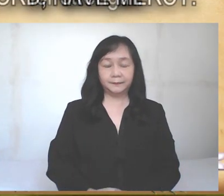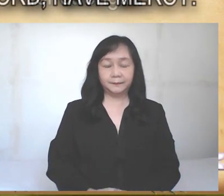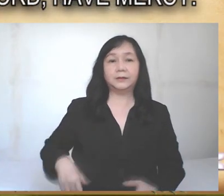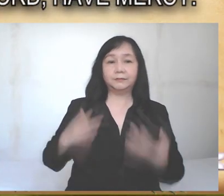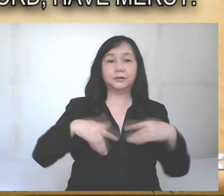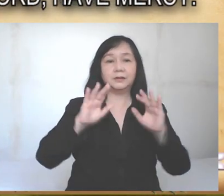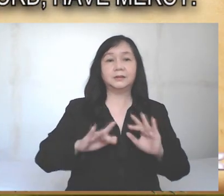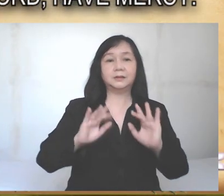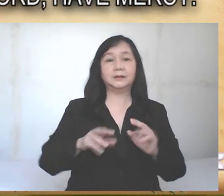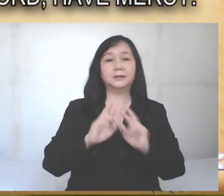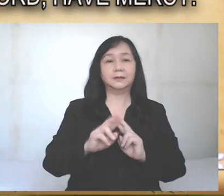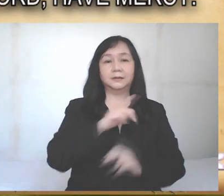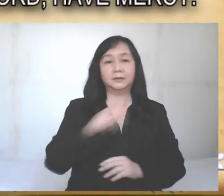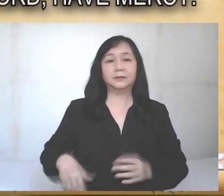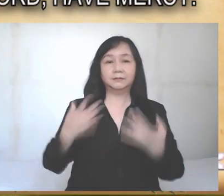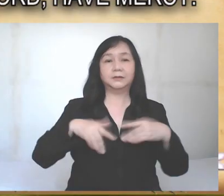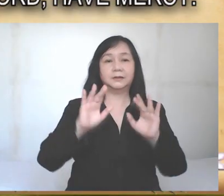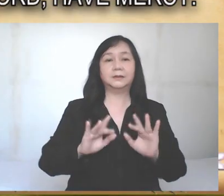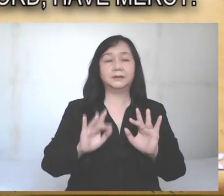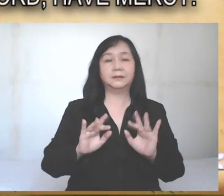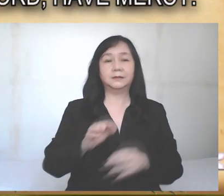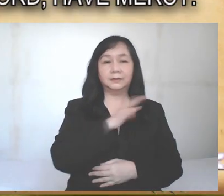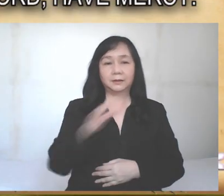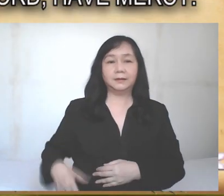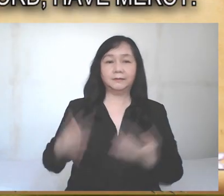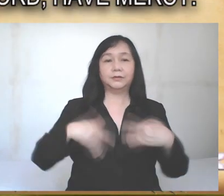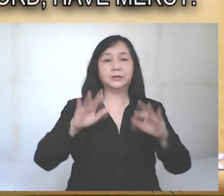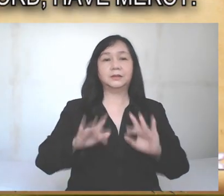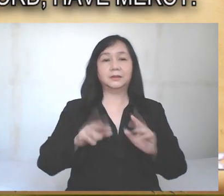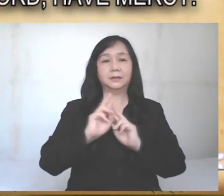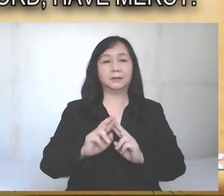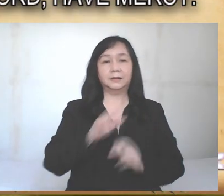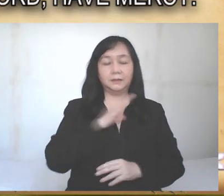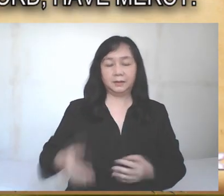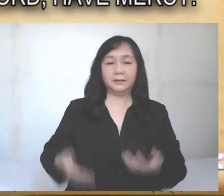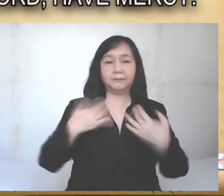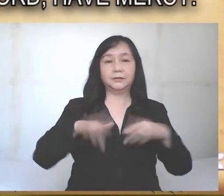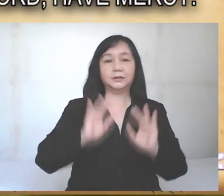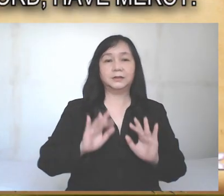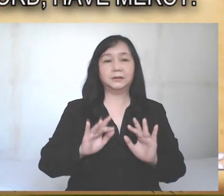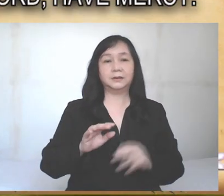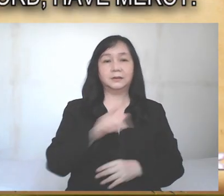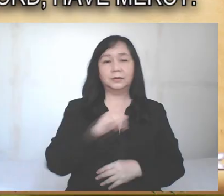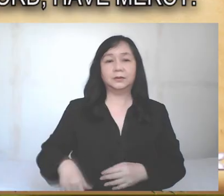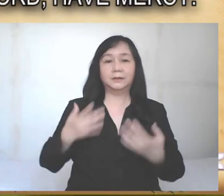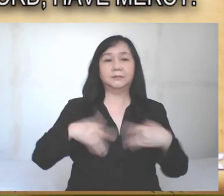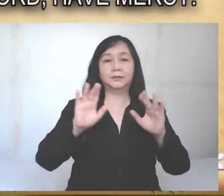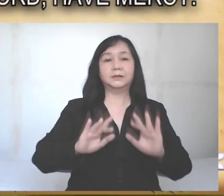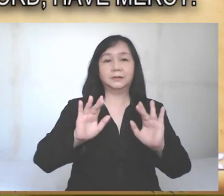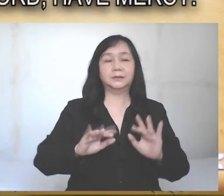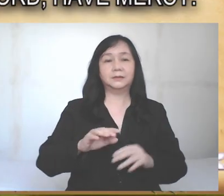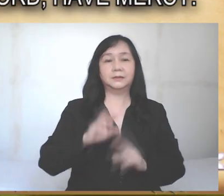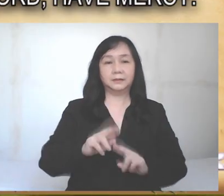Lord, have mercy. Lord, have mercy. Christ, have mercy. Christ, have mercy. Lord, have